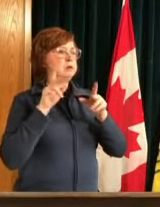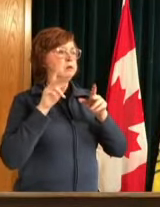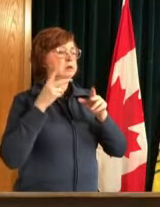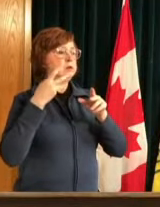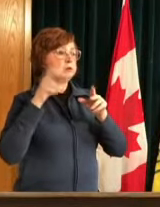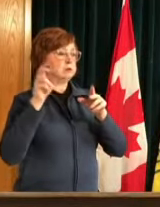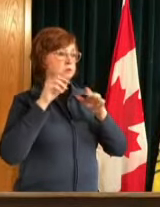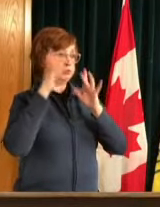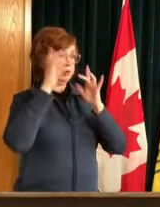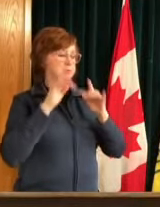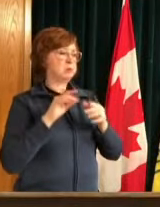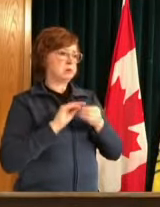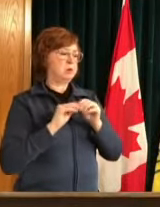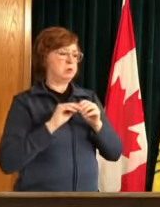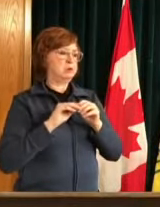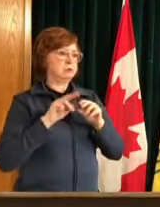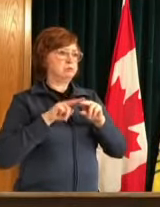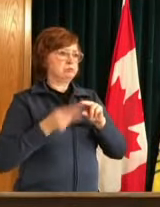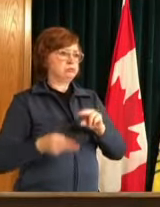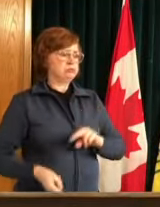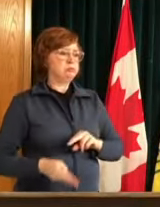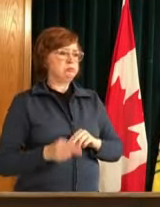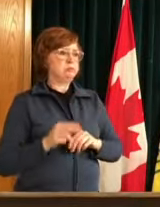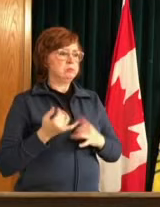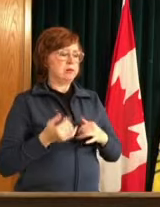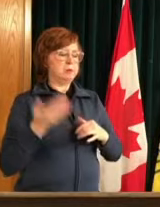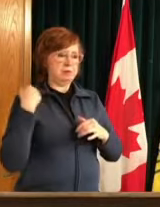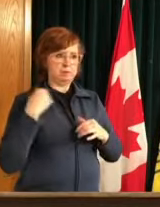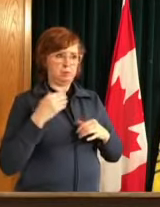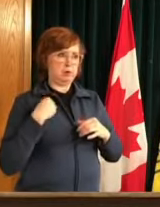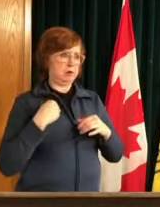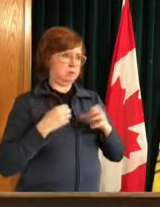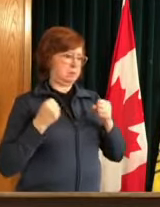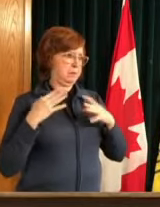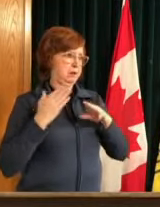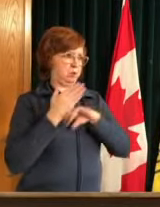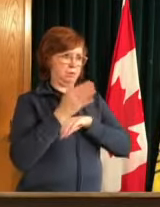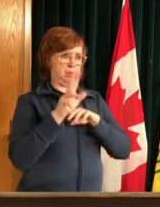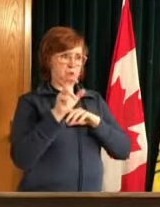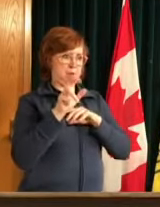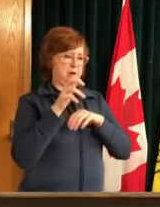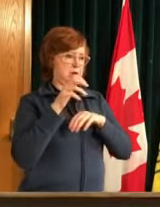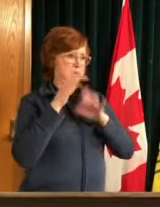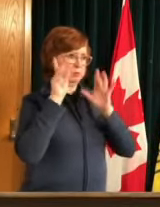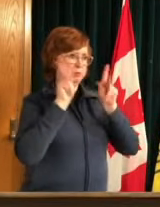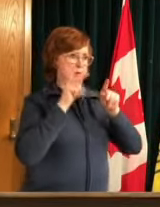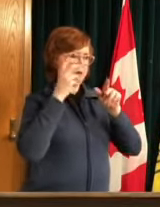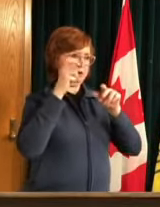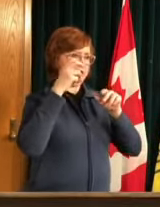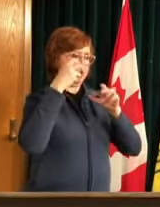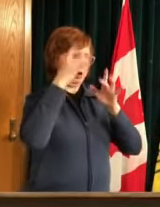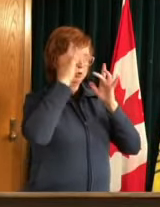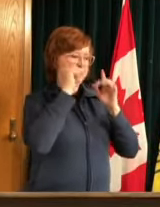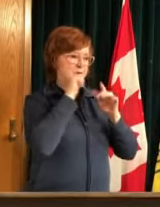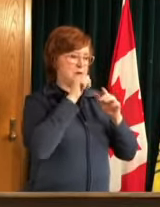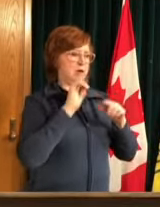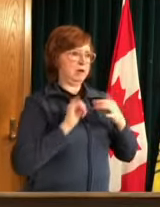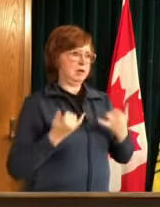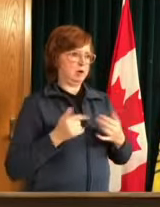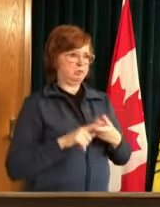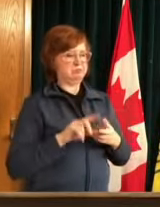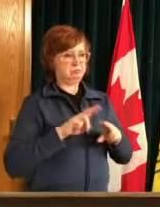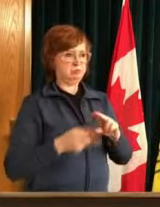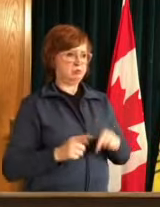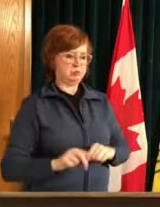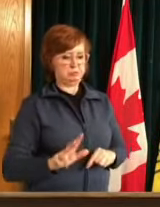their hospitalizations are down to about 35 from a high of uh over 300 and and so we uh you know most certainly are hoping